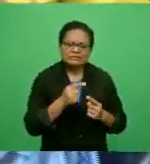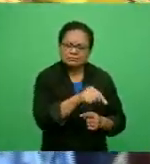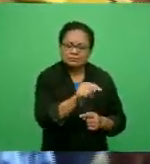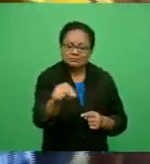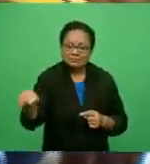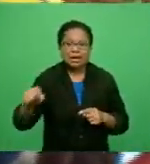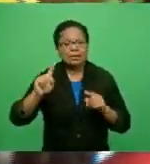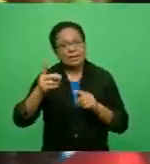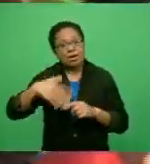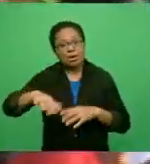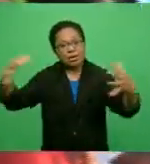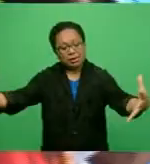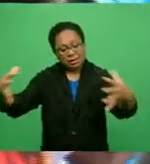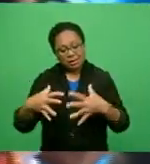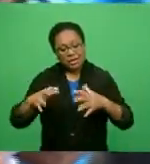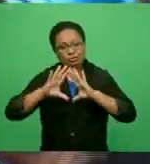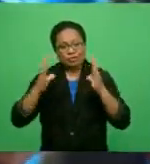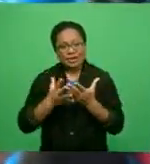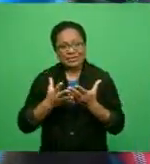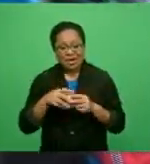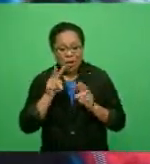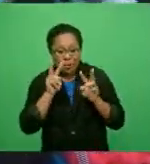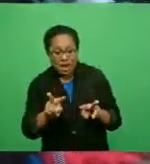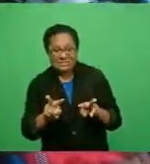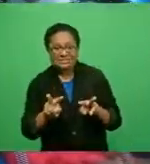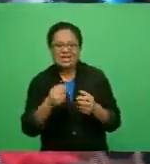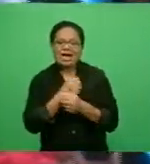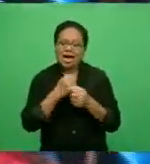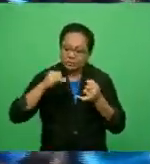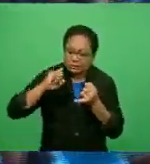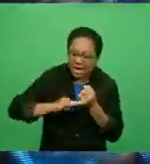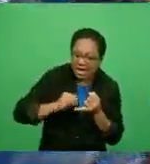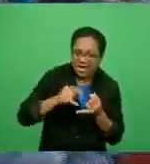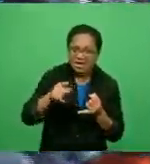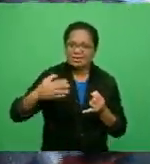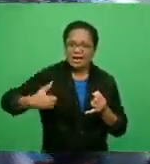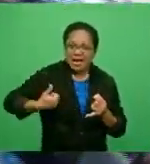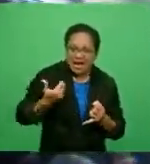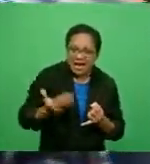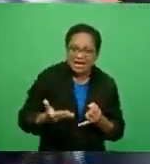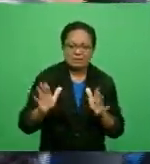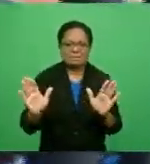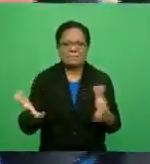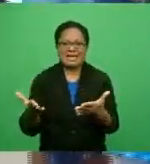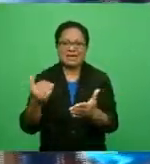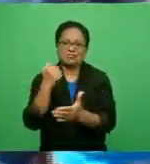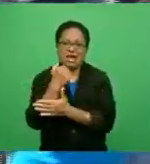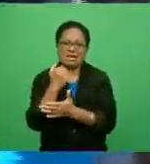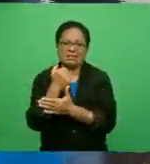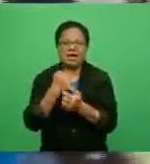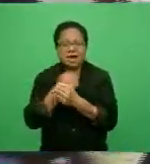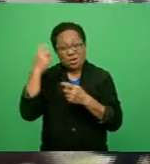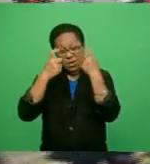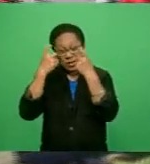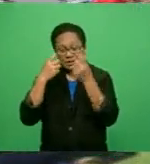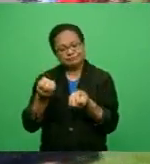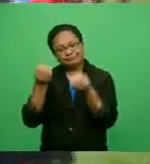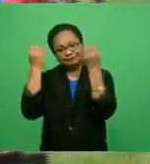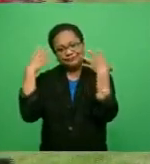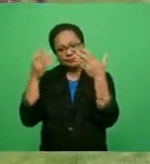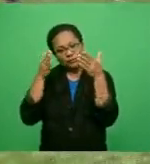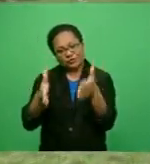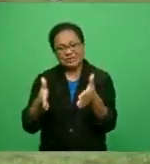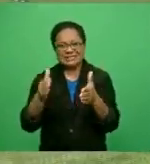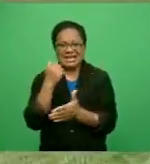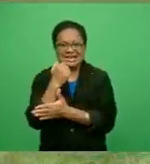together to come and watch our sons, brothers and husbands and forget about the worries. Although Fiji is COVID